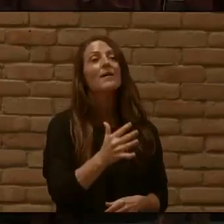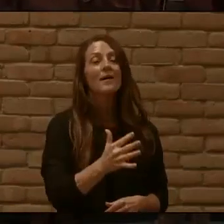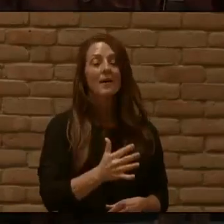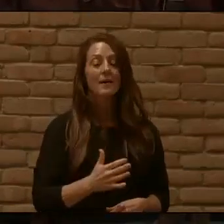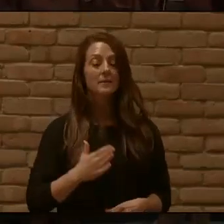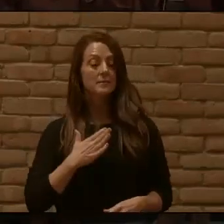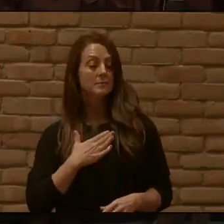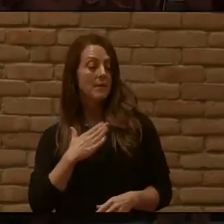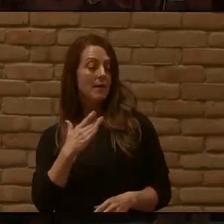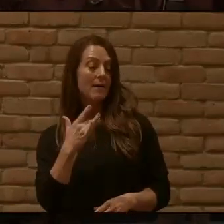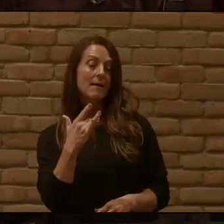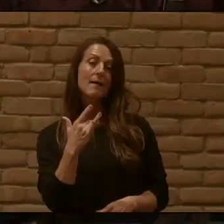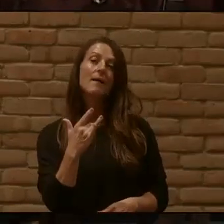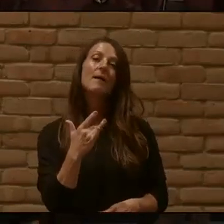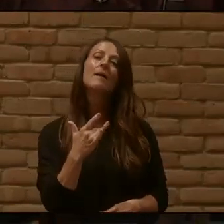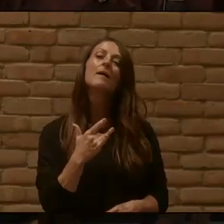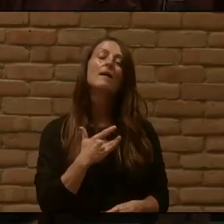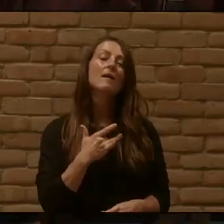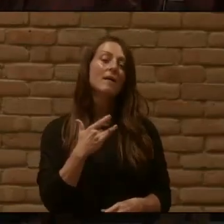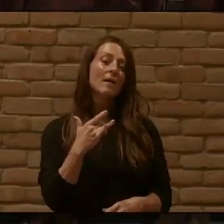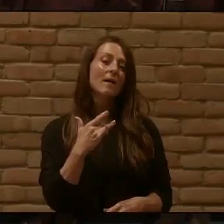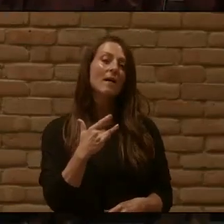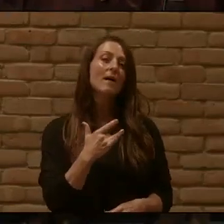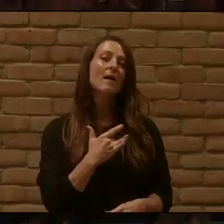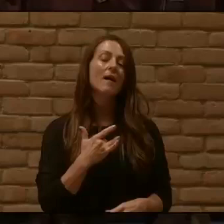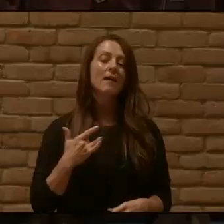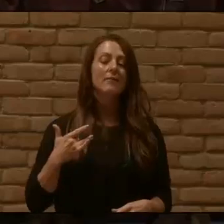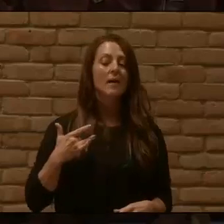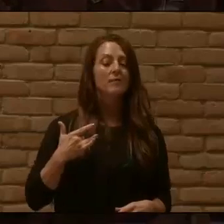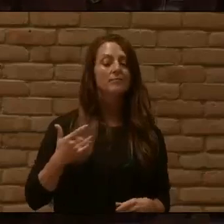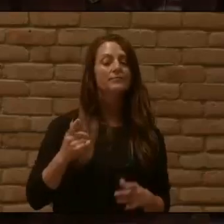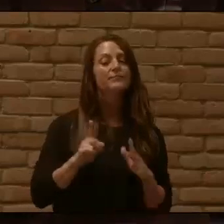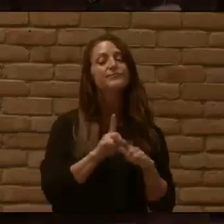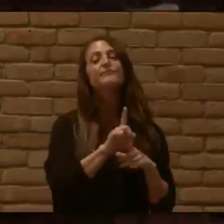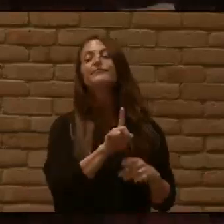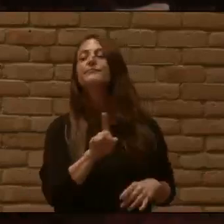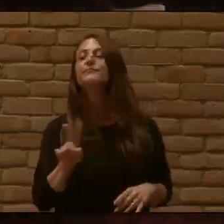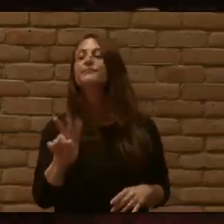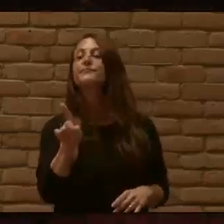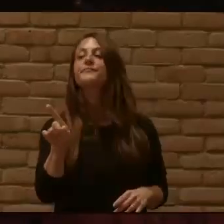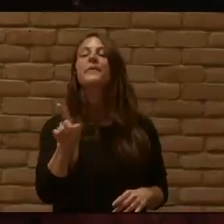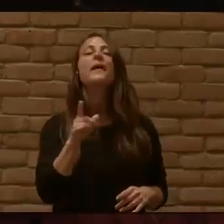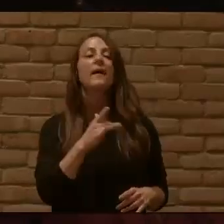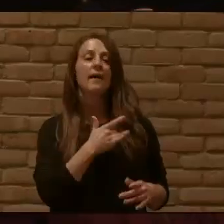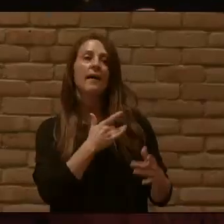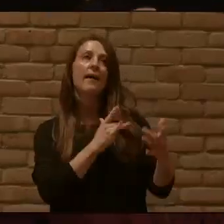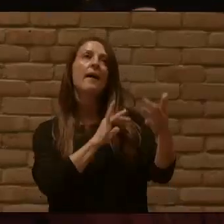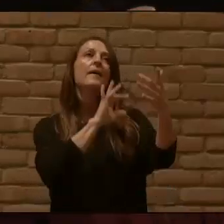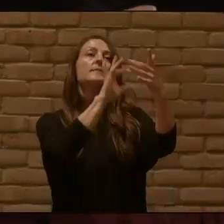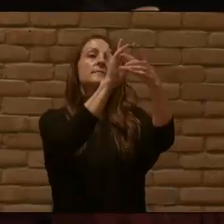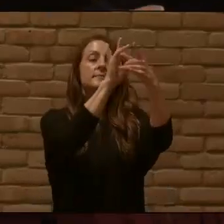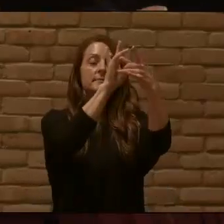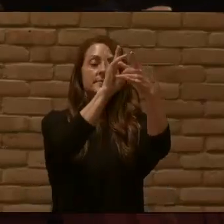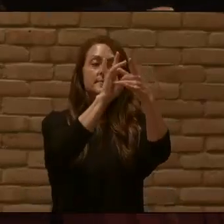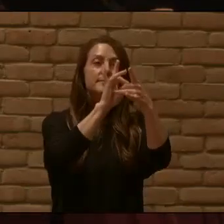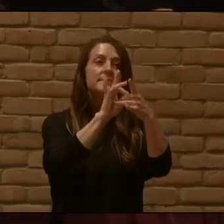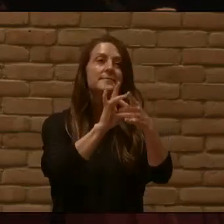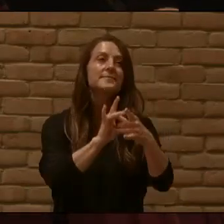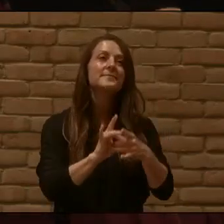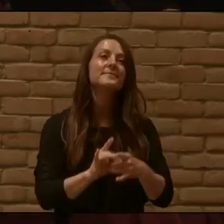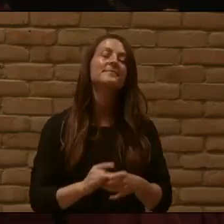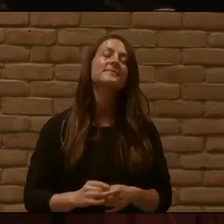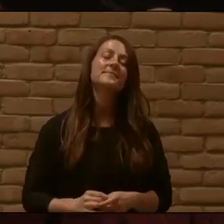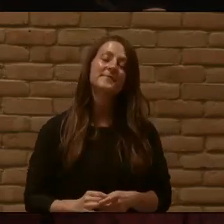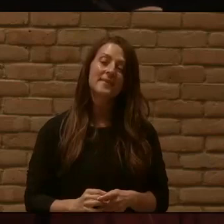now Like a fetter Bind my wandering heart to thee